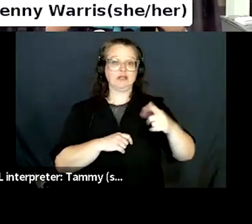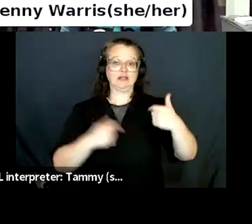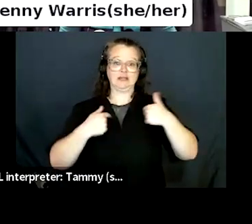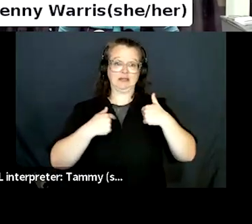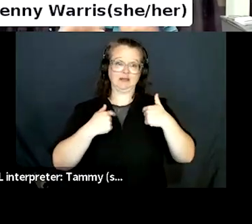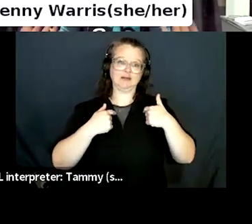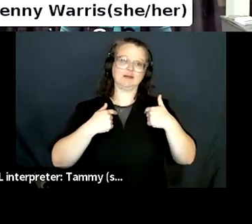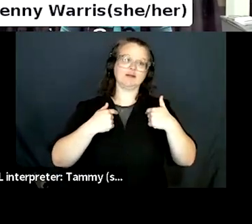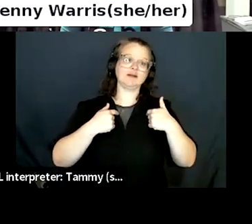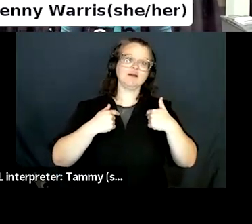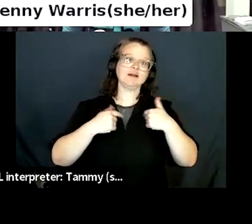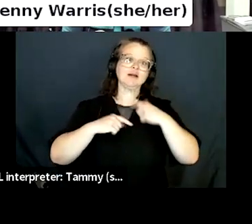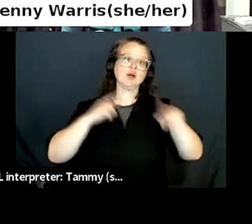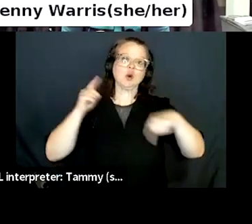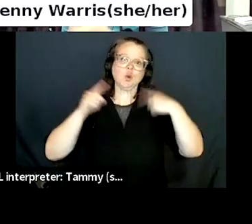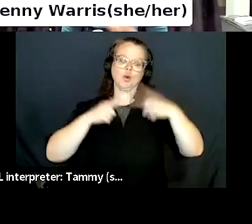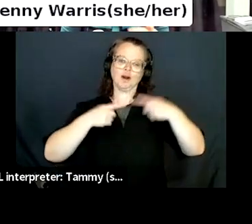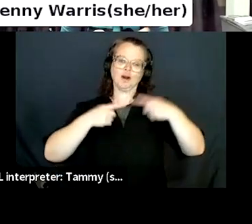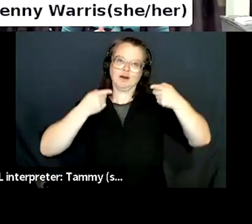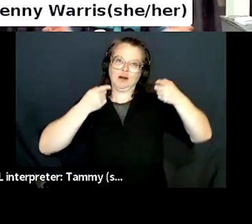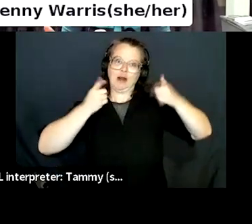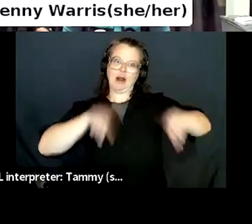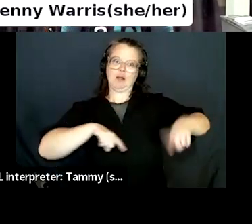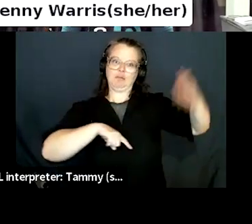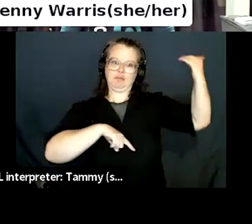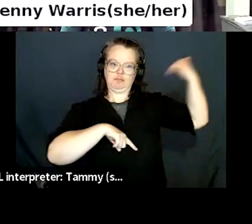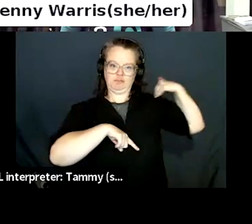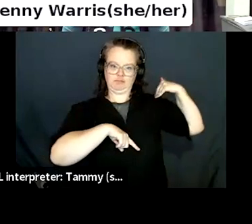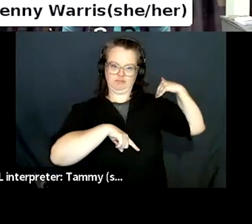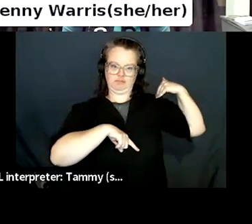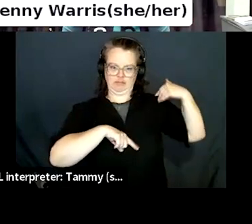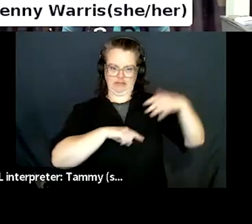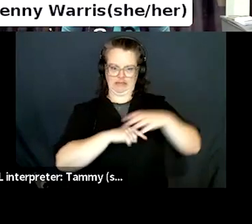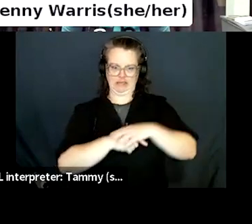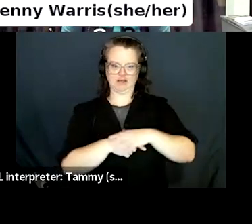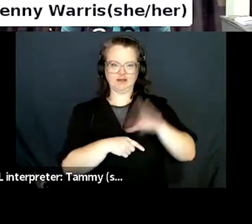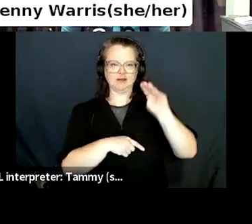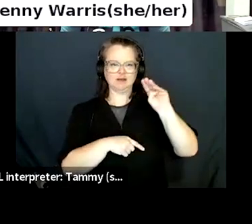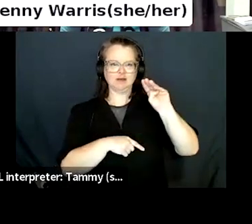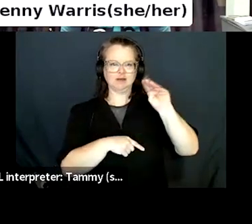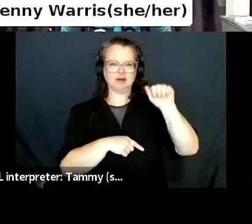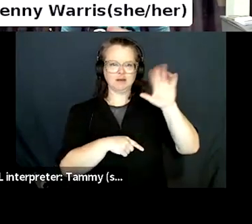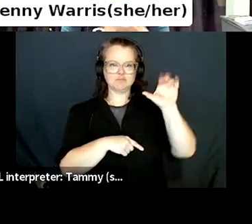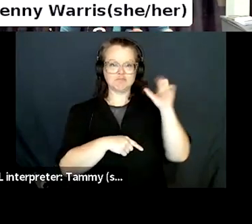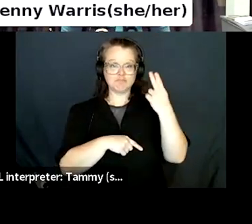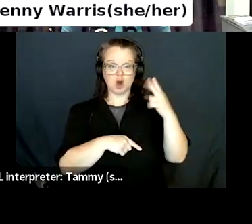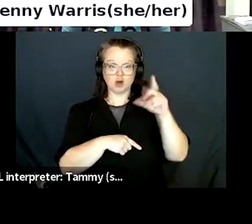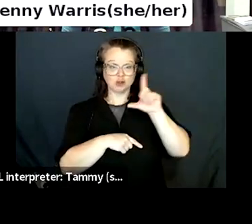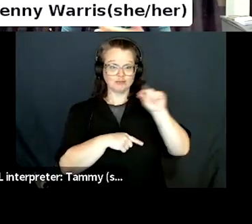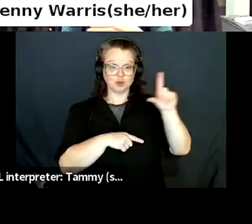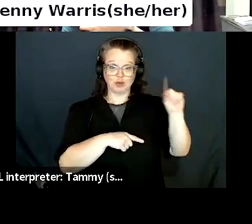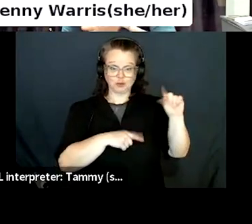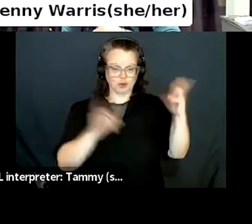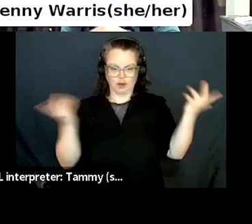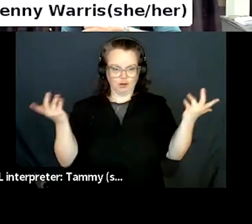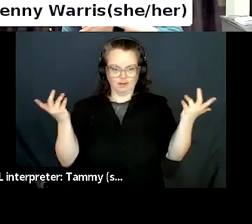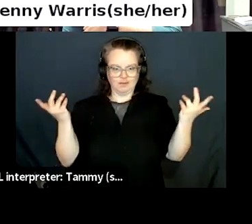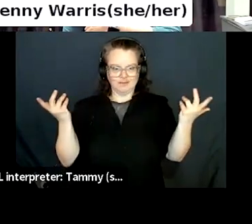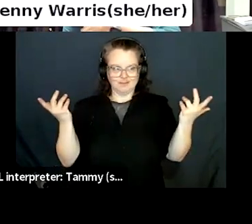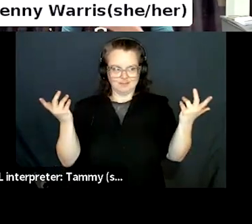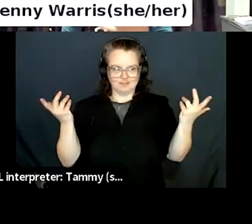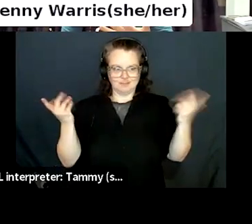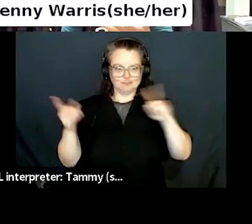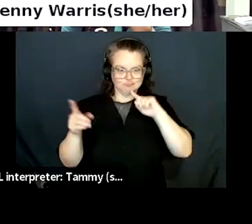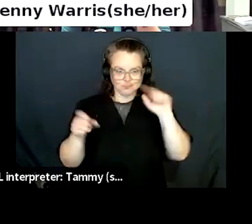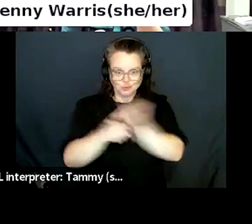was when we were trying to connect with people and that was the time that you couldn't connect with anybody. So if you phoned Penguin Random House, you got somebody